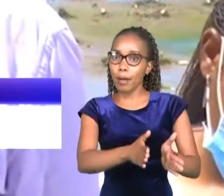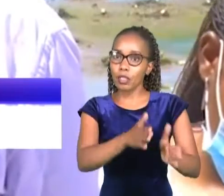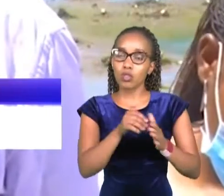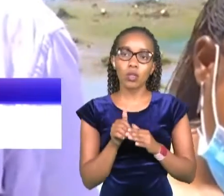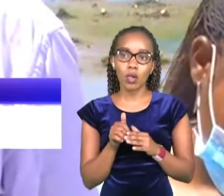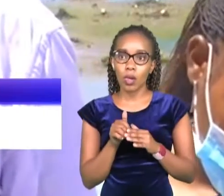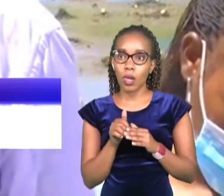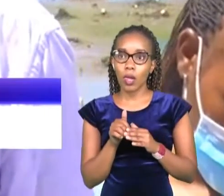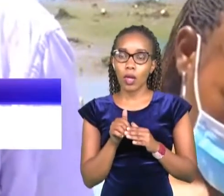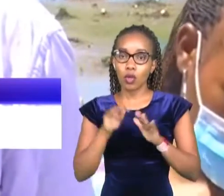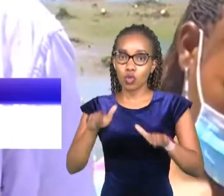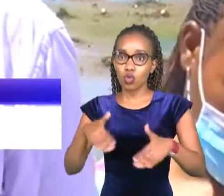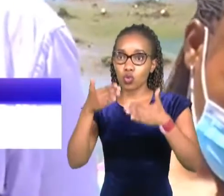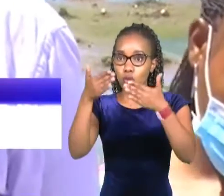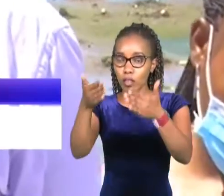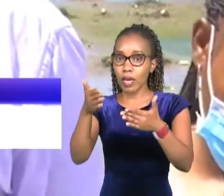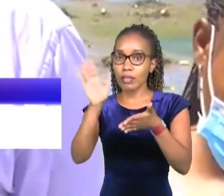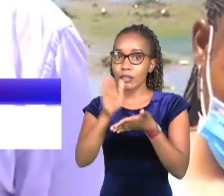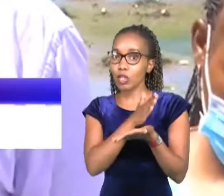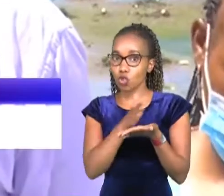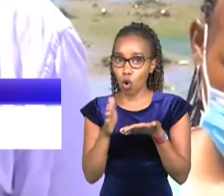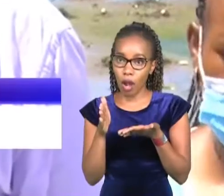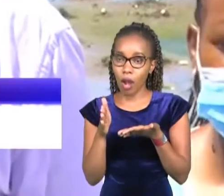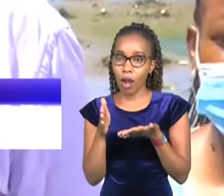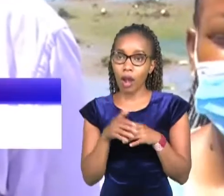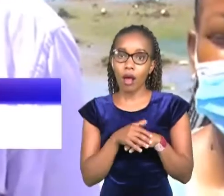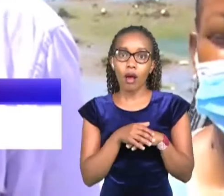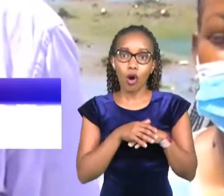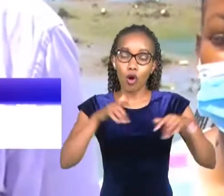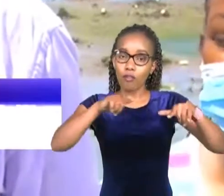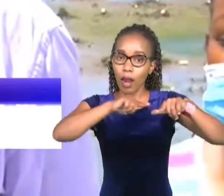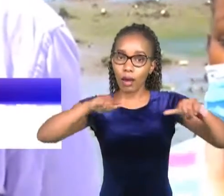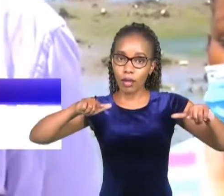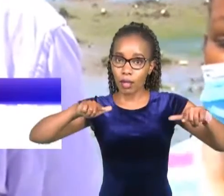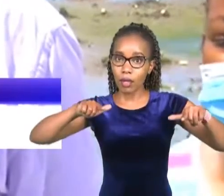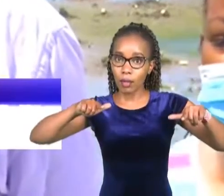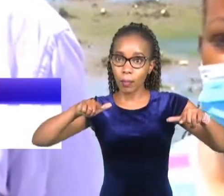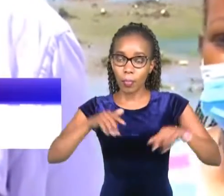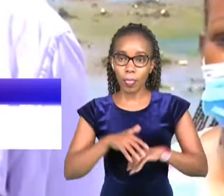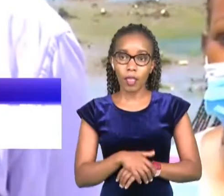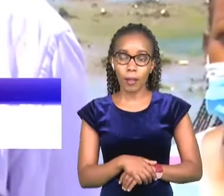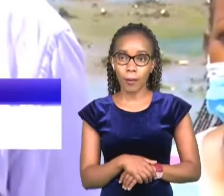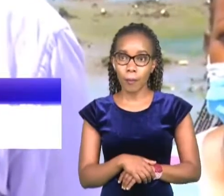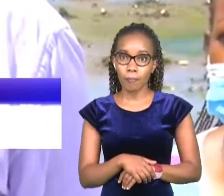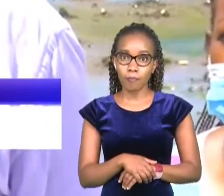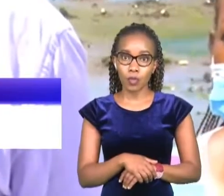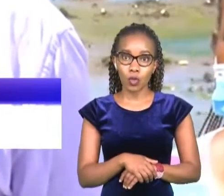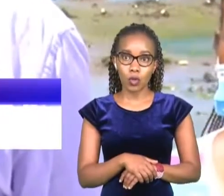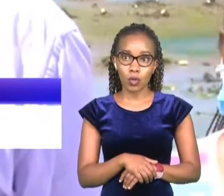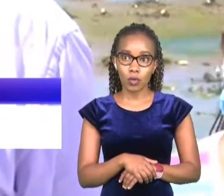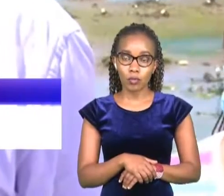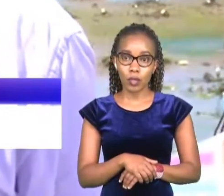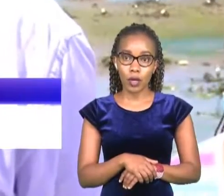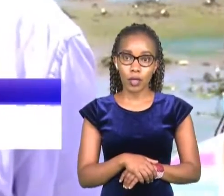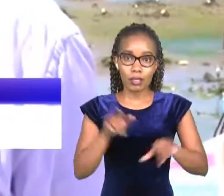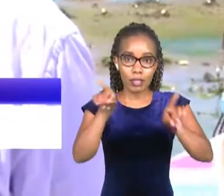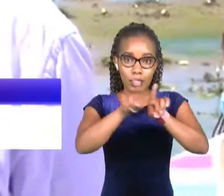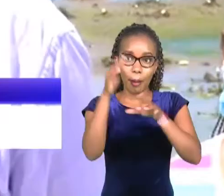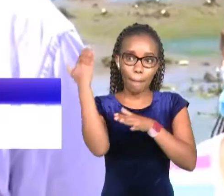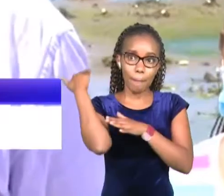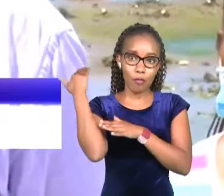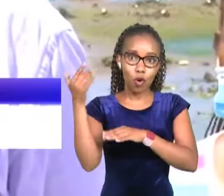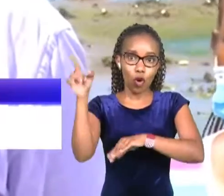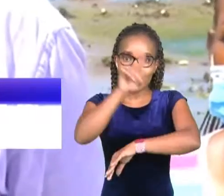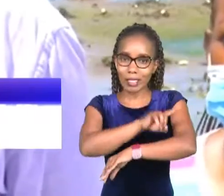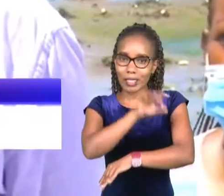backfield section of the wetland to its original state within a period of 30